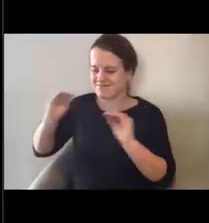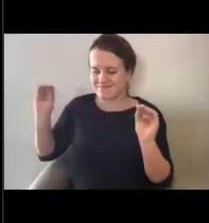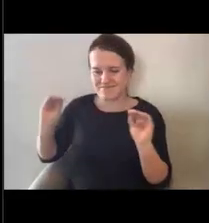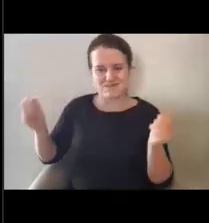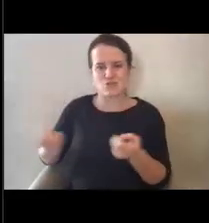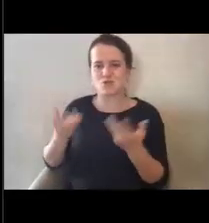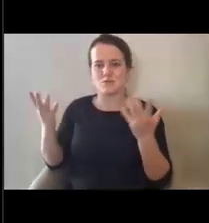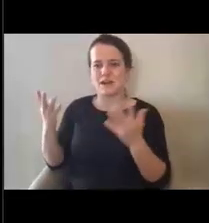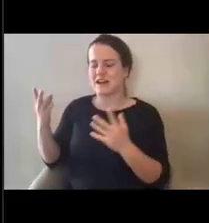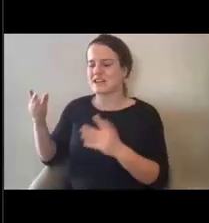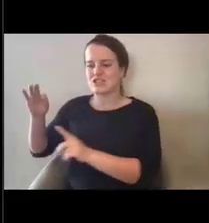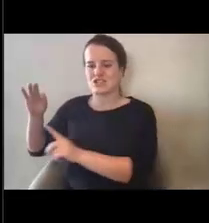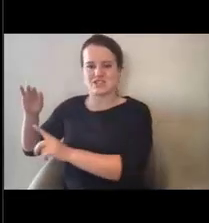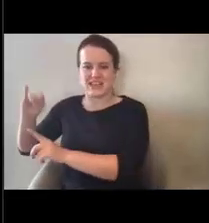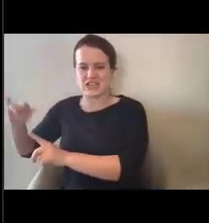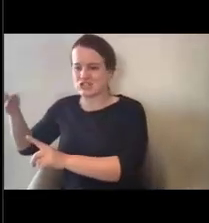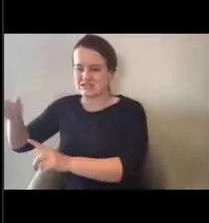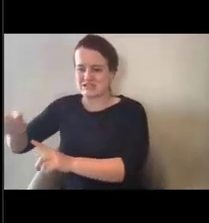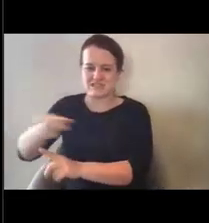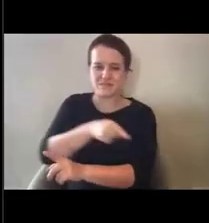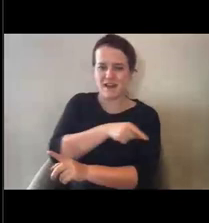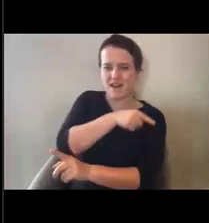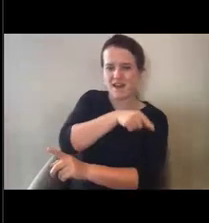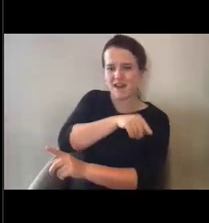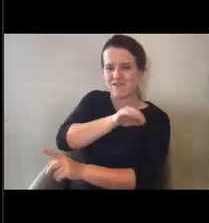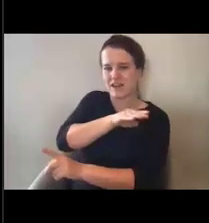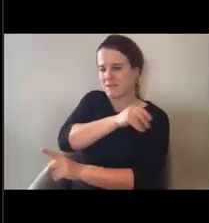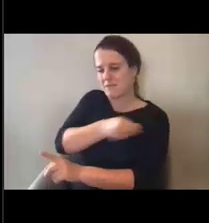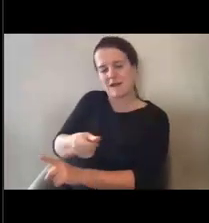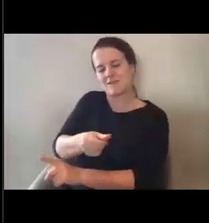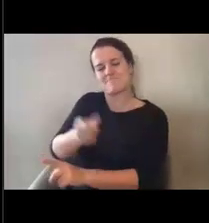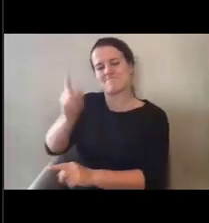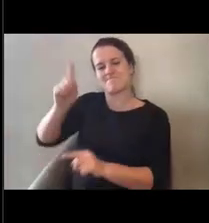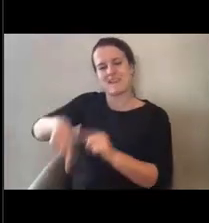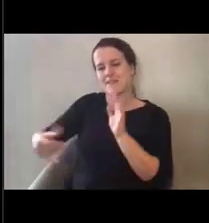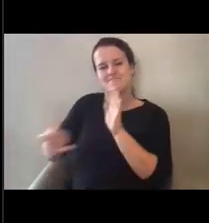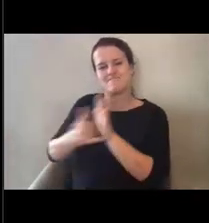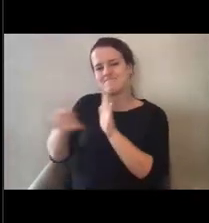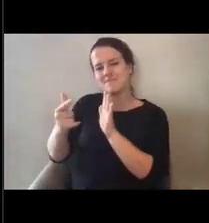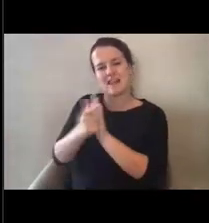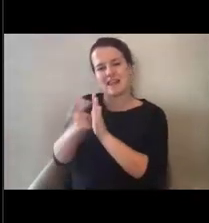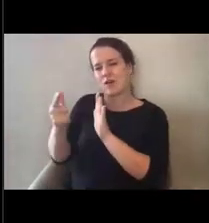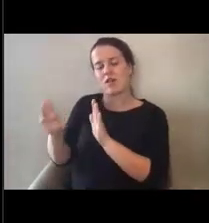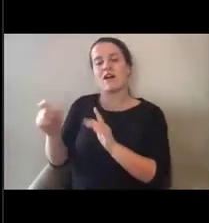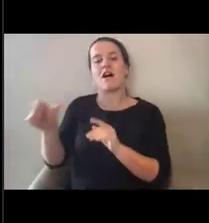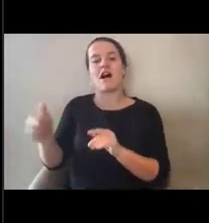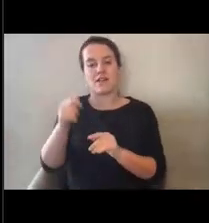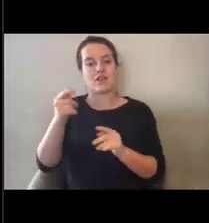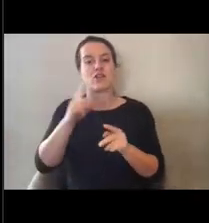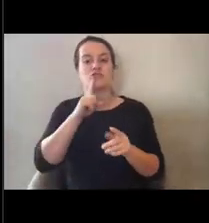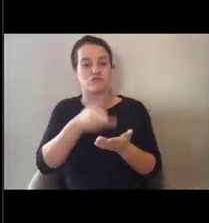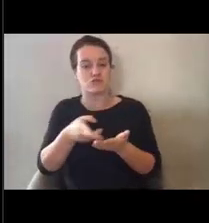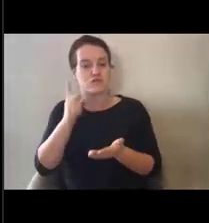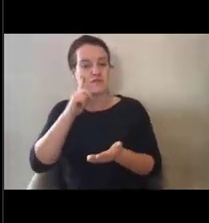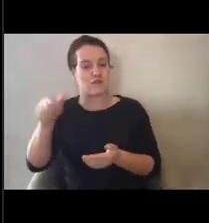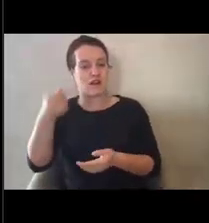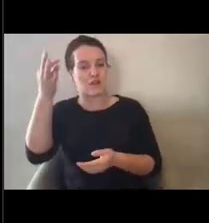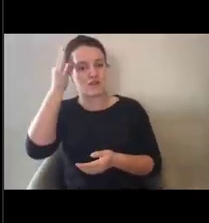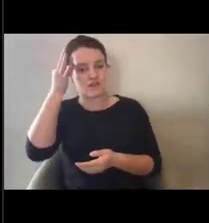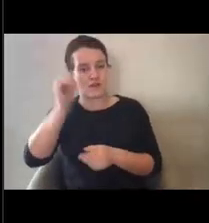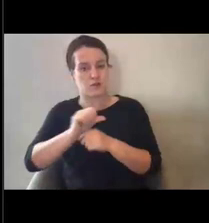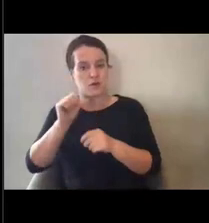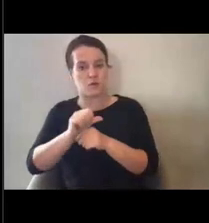same cost. That's also true for other federal programs of assistance. For example, there's been quite a lot of supplemental